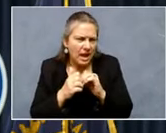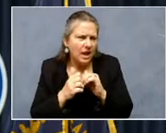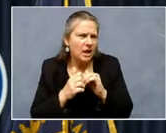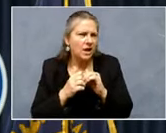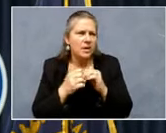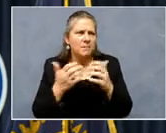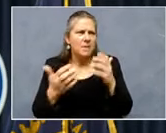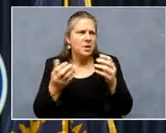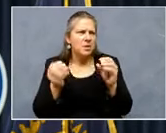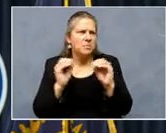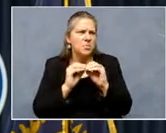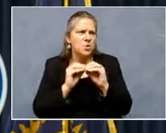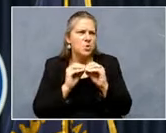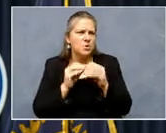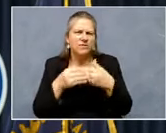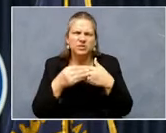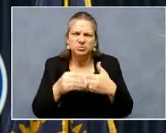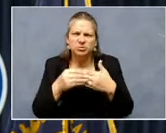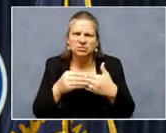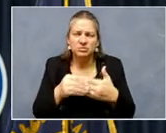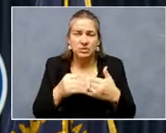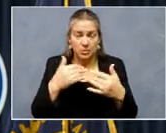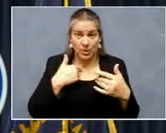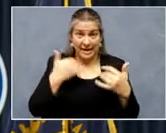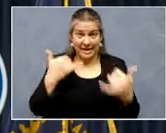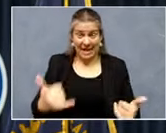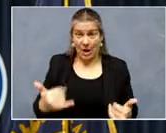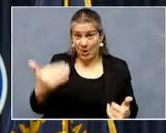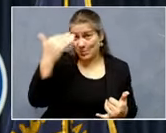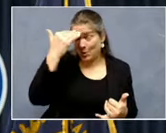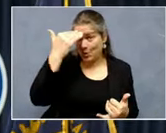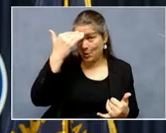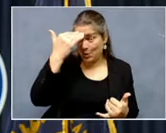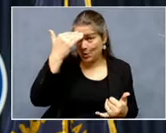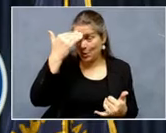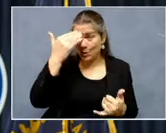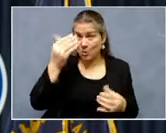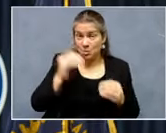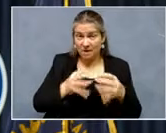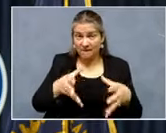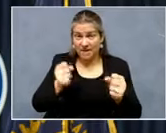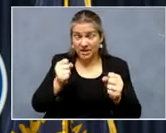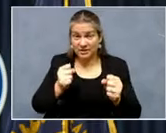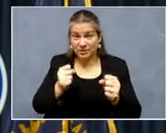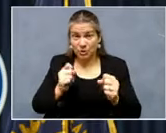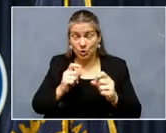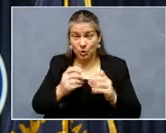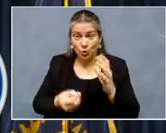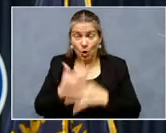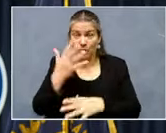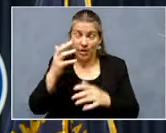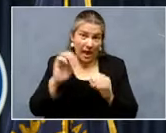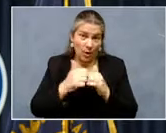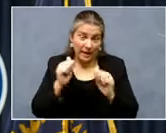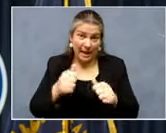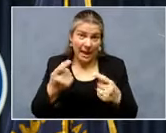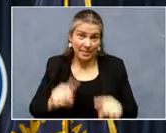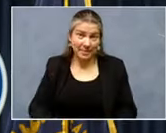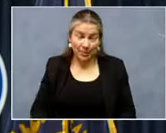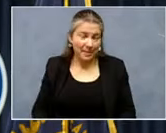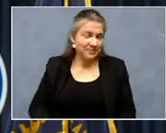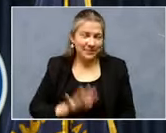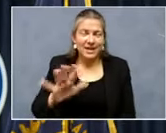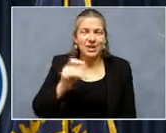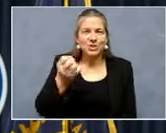little more nimble. I think we, we now know in an exponential growth, how quickly it can, it can happen. All right, John cheese,